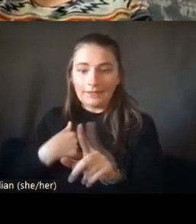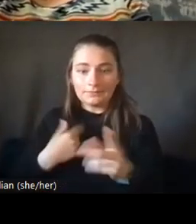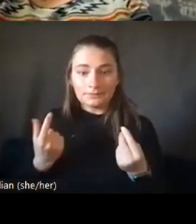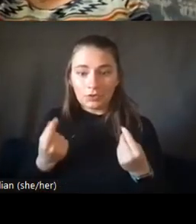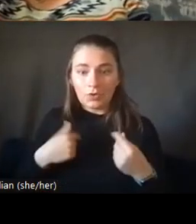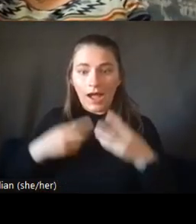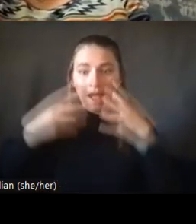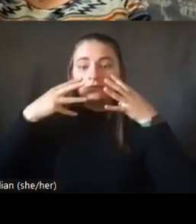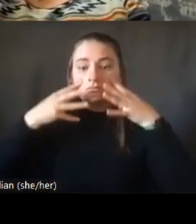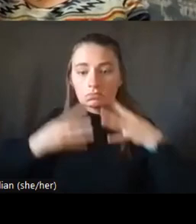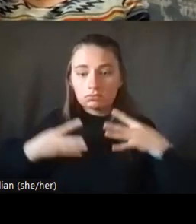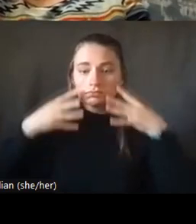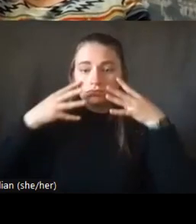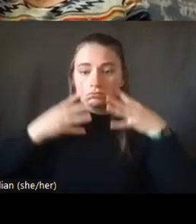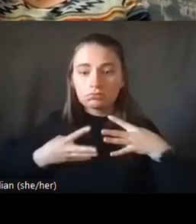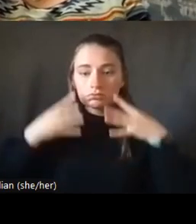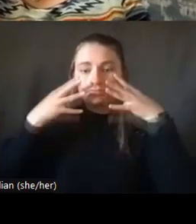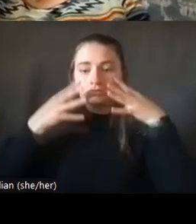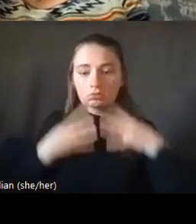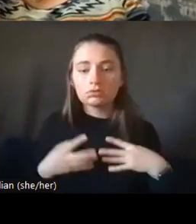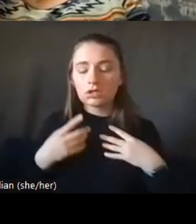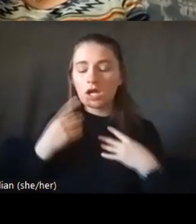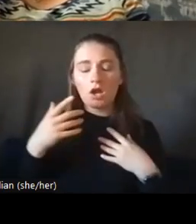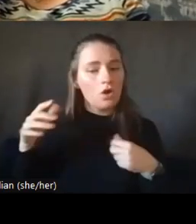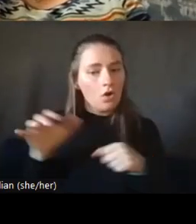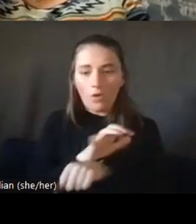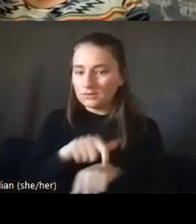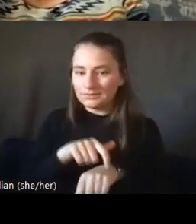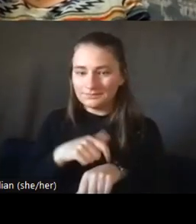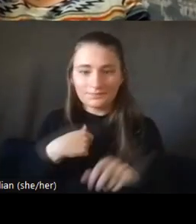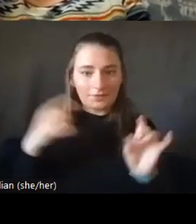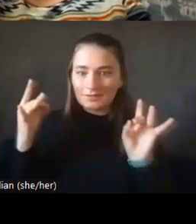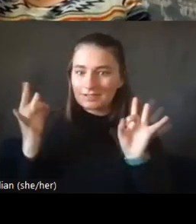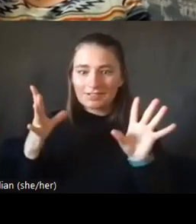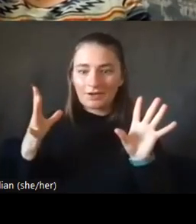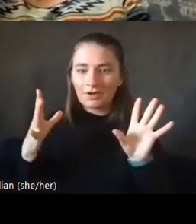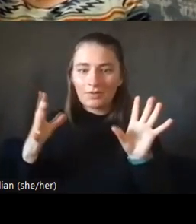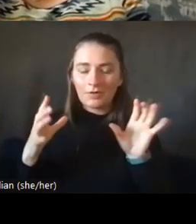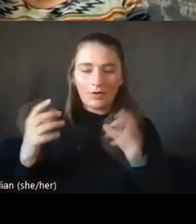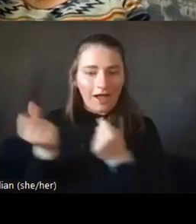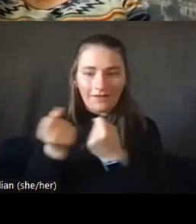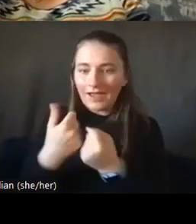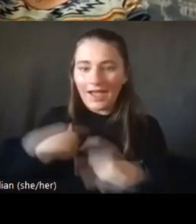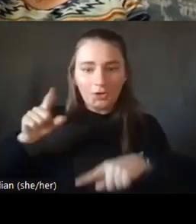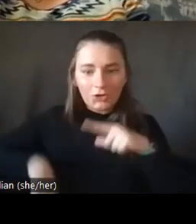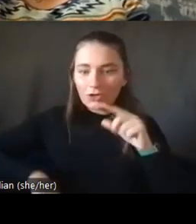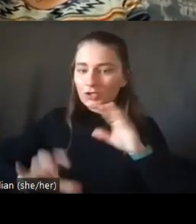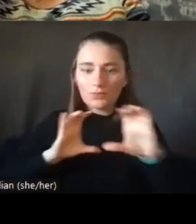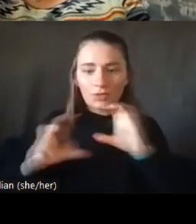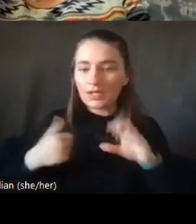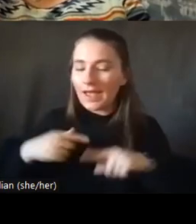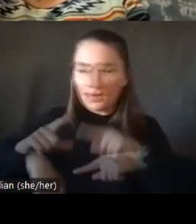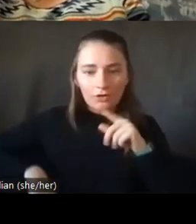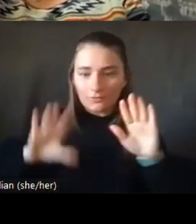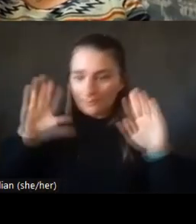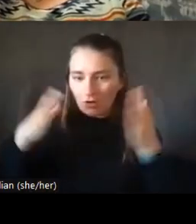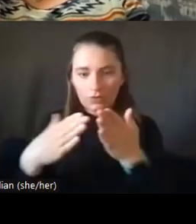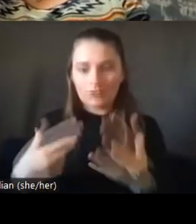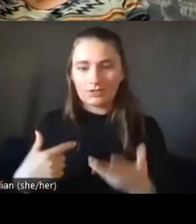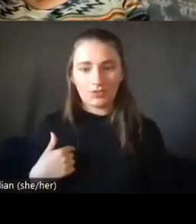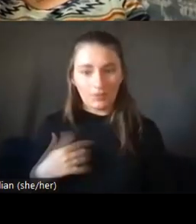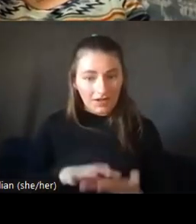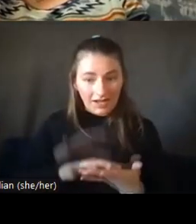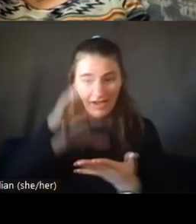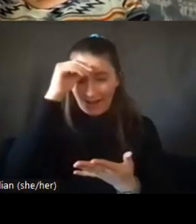I absolutely made a horrible advocate because I couldn't communicate, I couldn't focus. And so one of the things I learned is